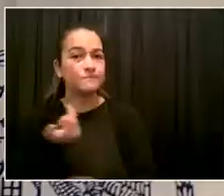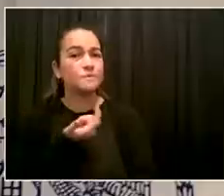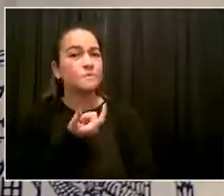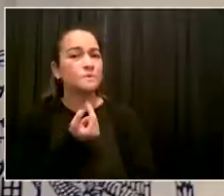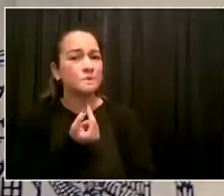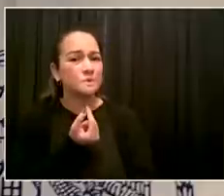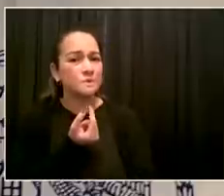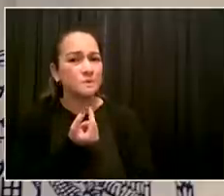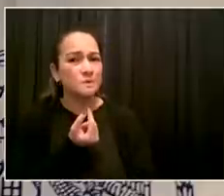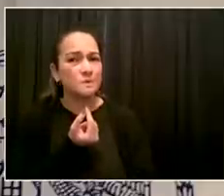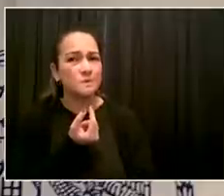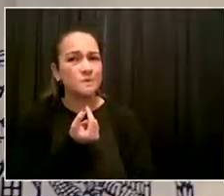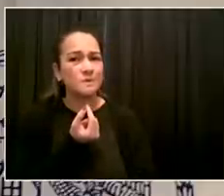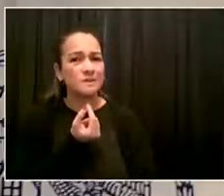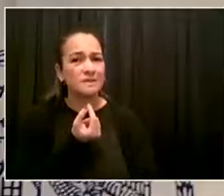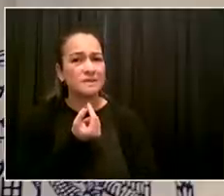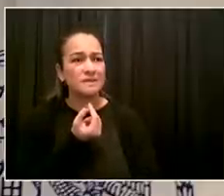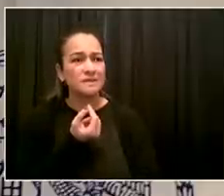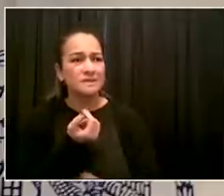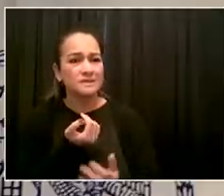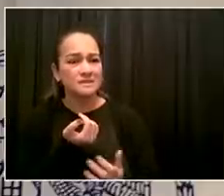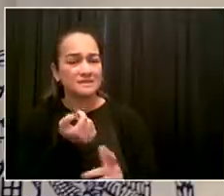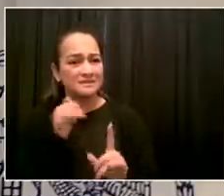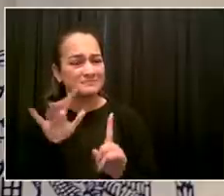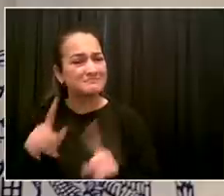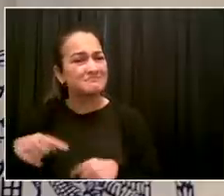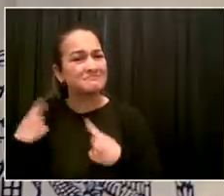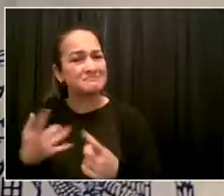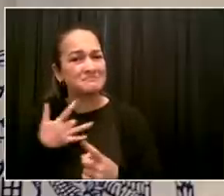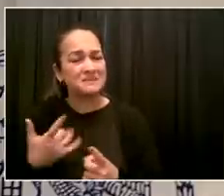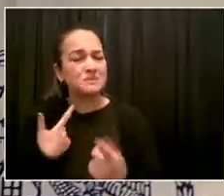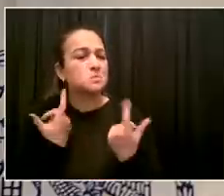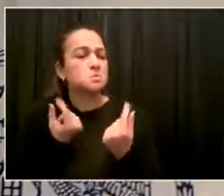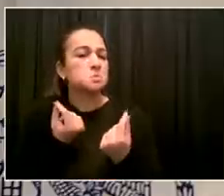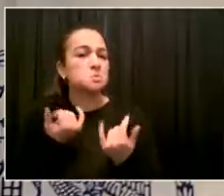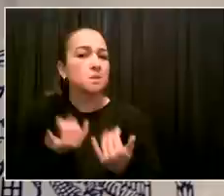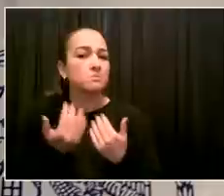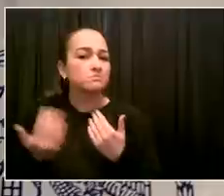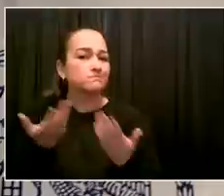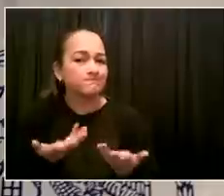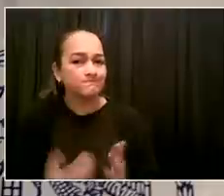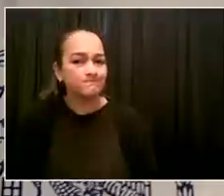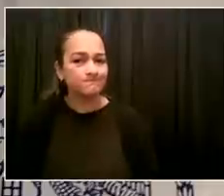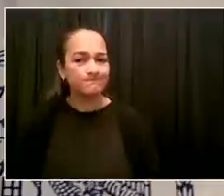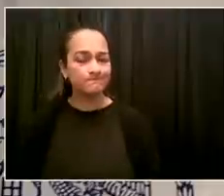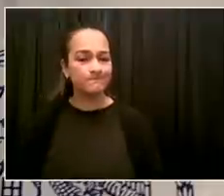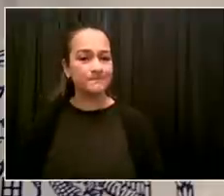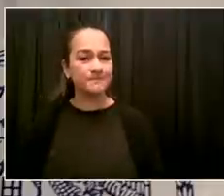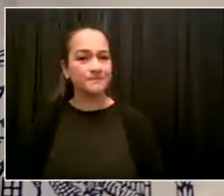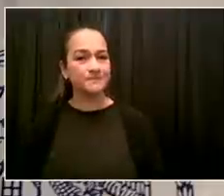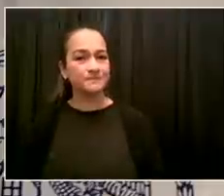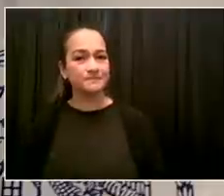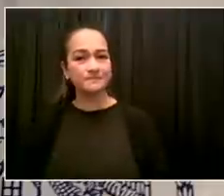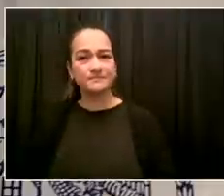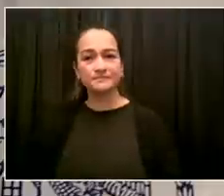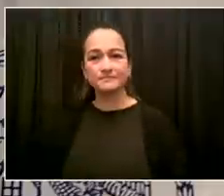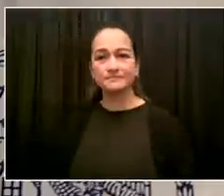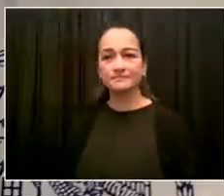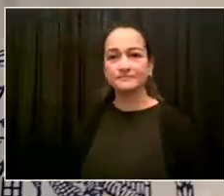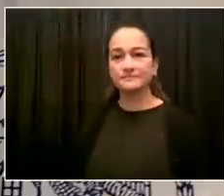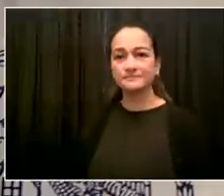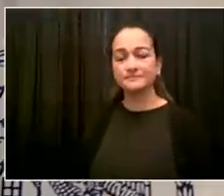Well, I don't think there is a culture of opposition in the end. I think there are some people opposed, but it has not manifested as some bigger